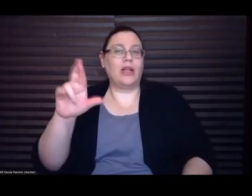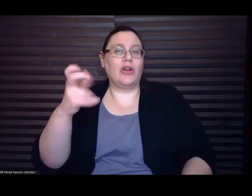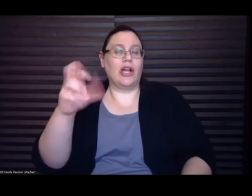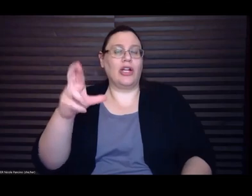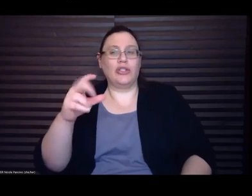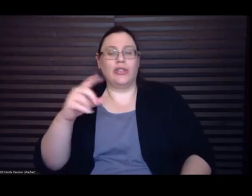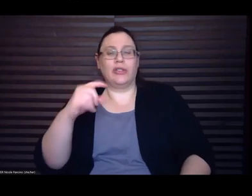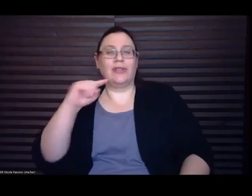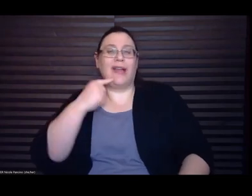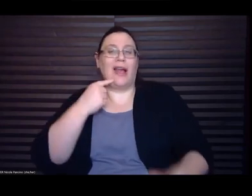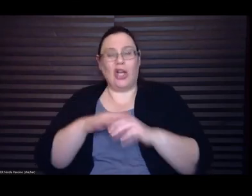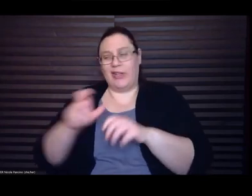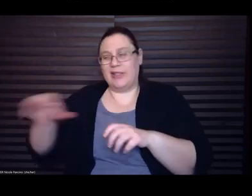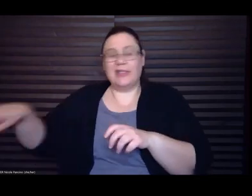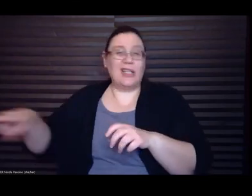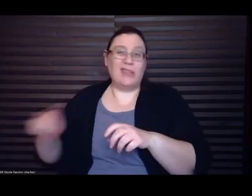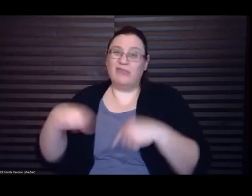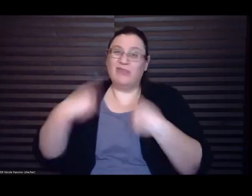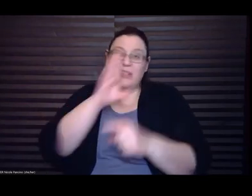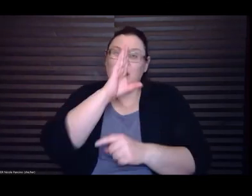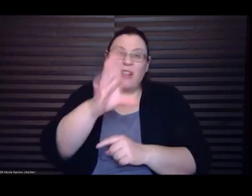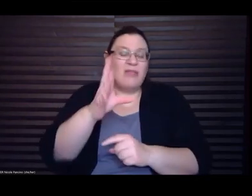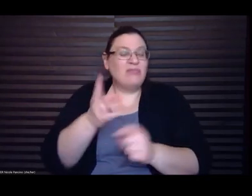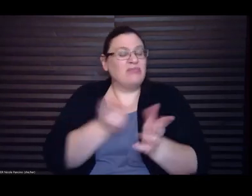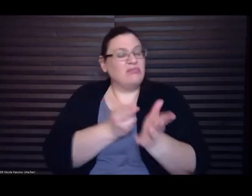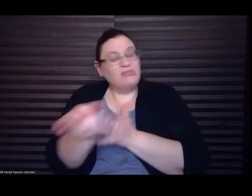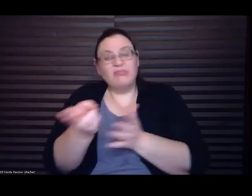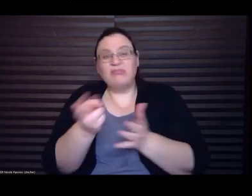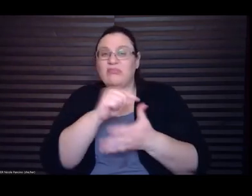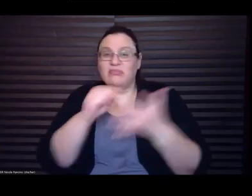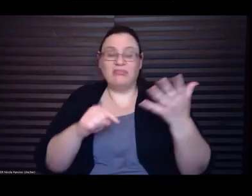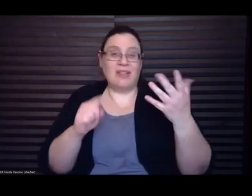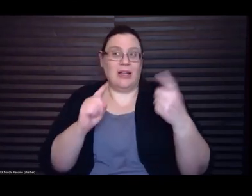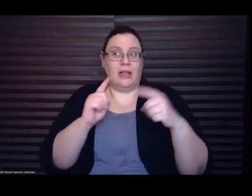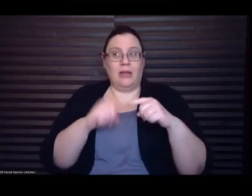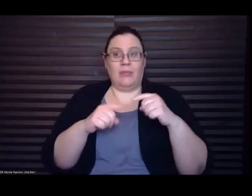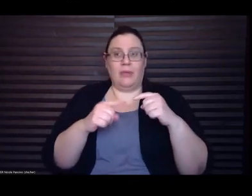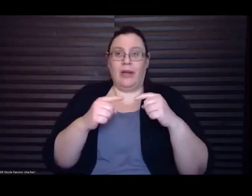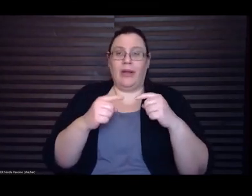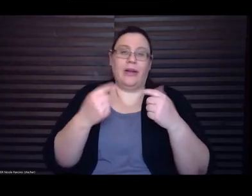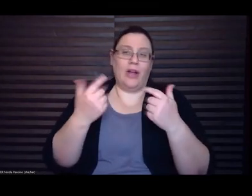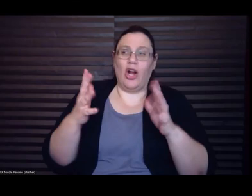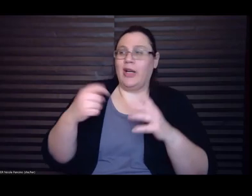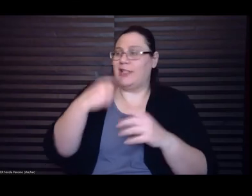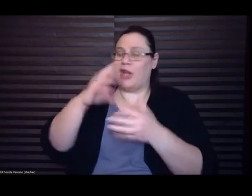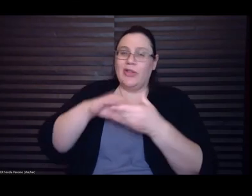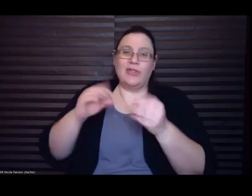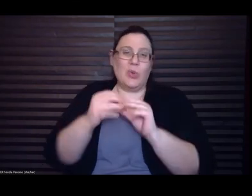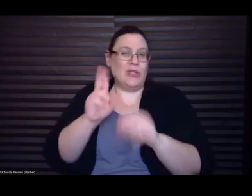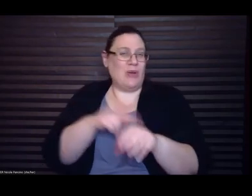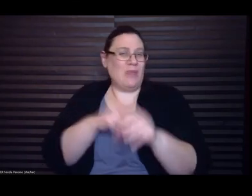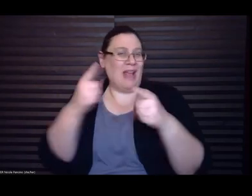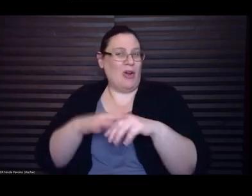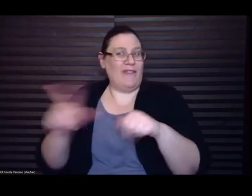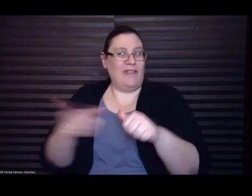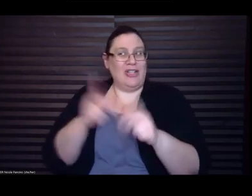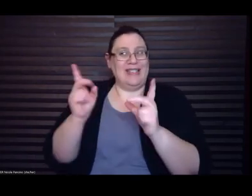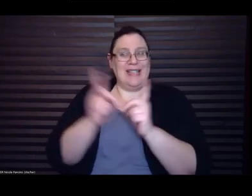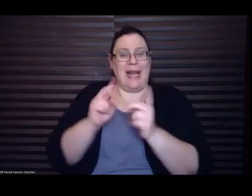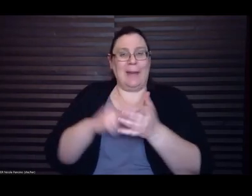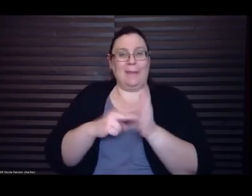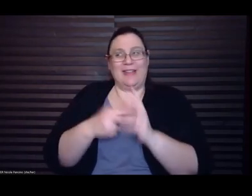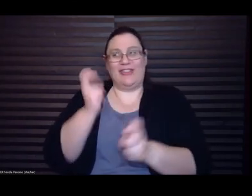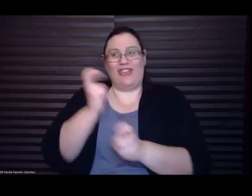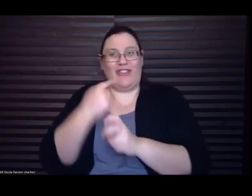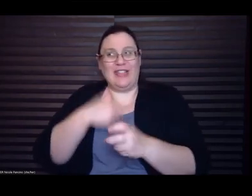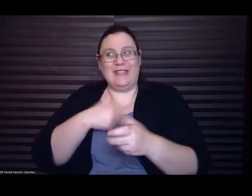However, as we have already told the stories you might tell on a first date, it is harder to begin. He brings up the weather, and then we are talking about climate change.